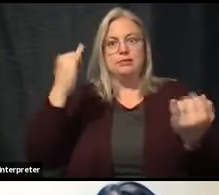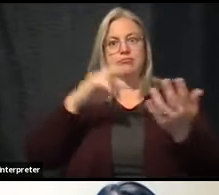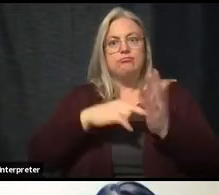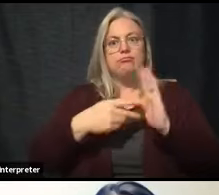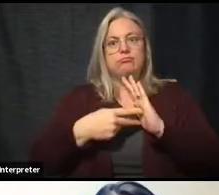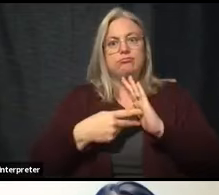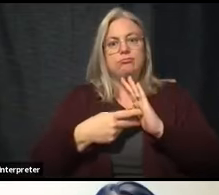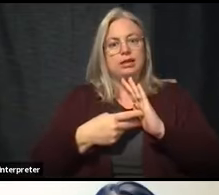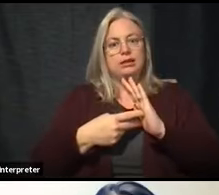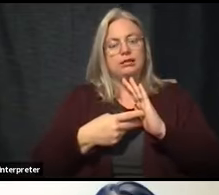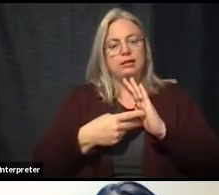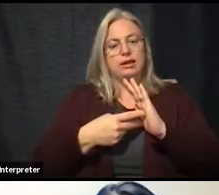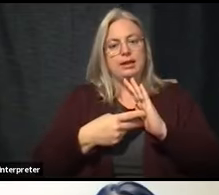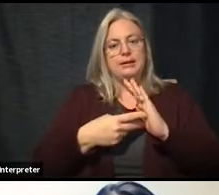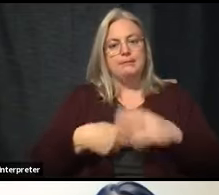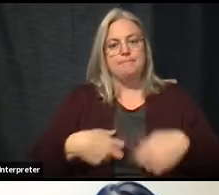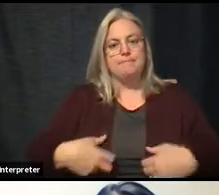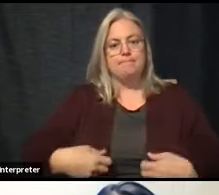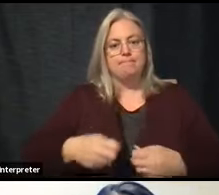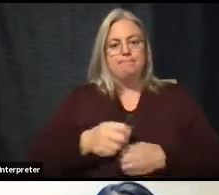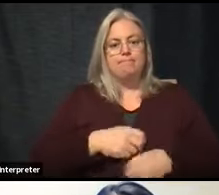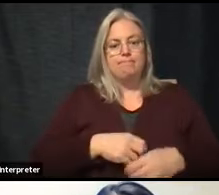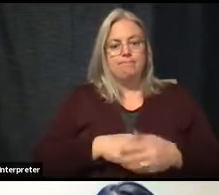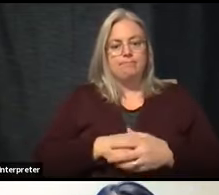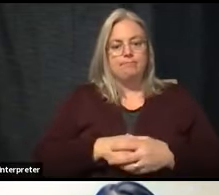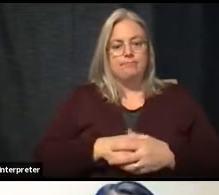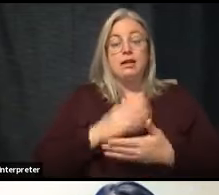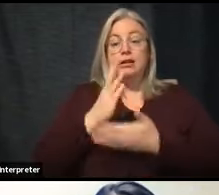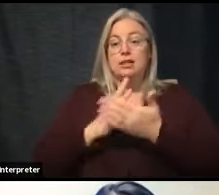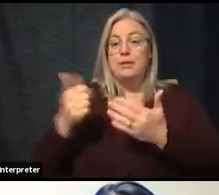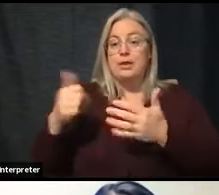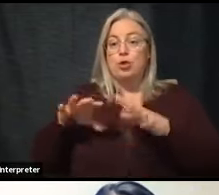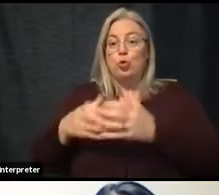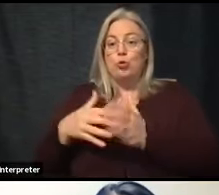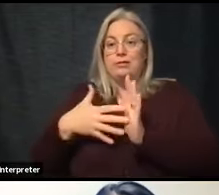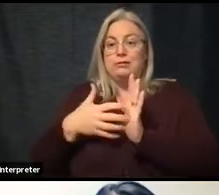susceptible groups in the county, because they are.